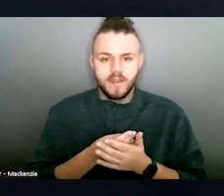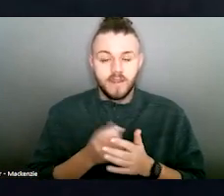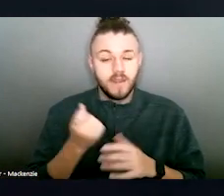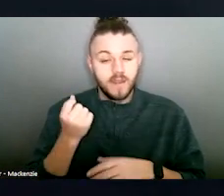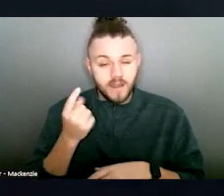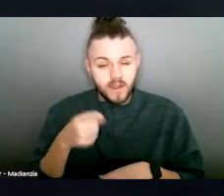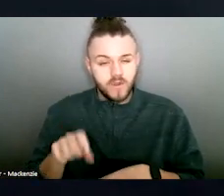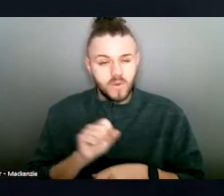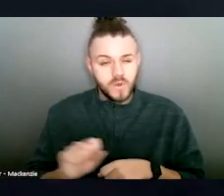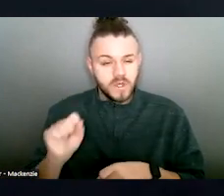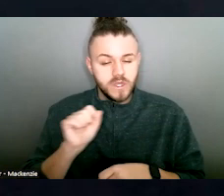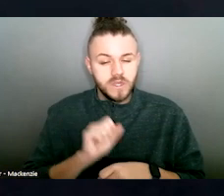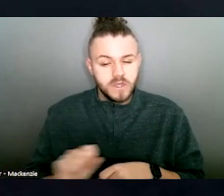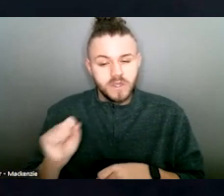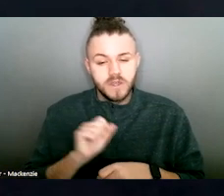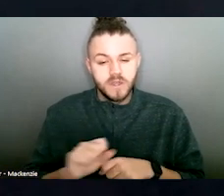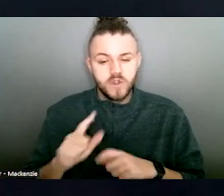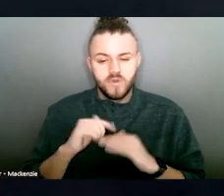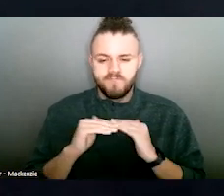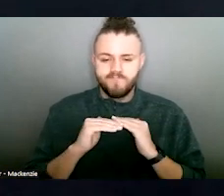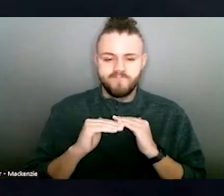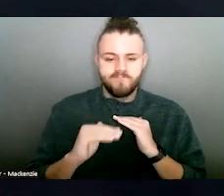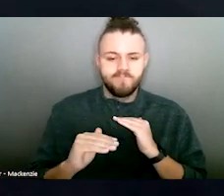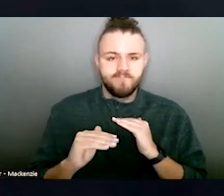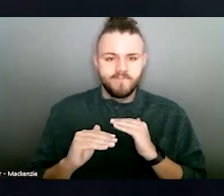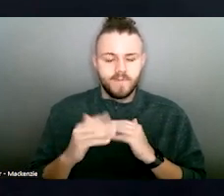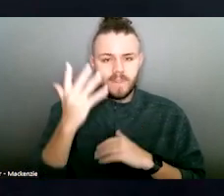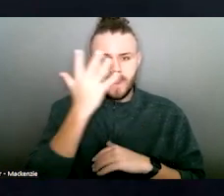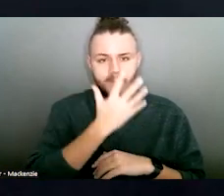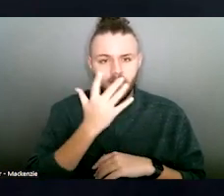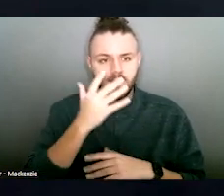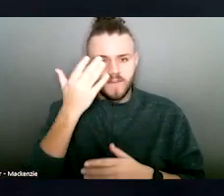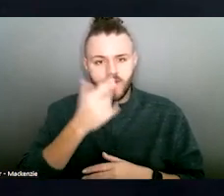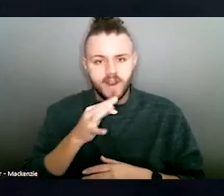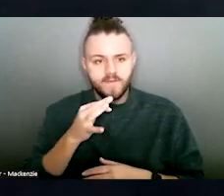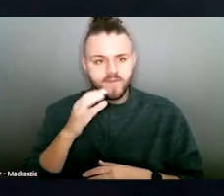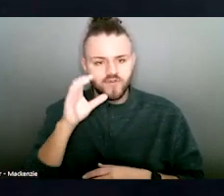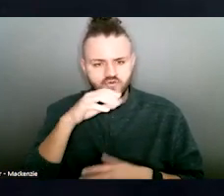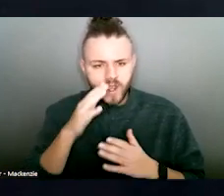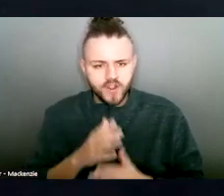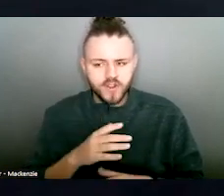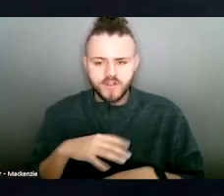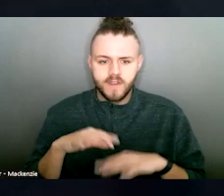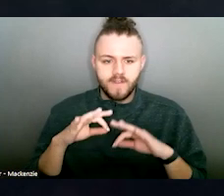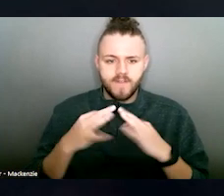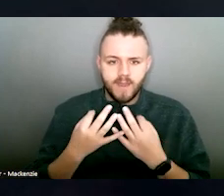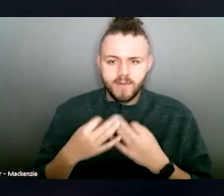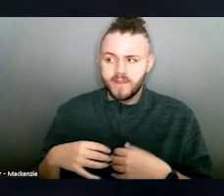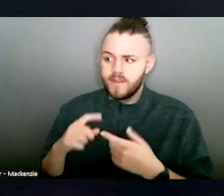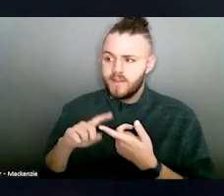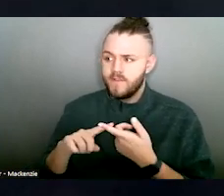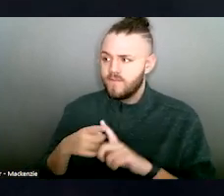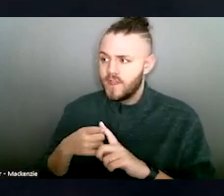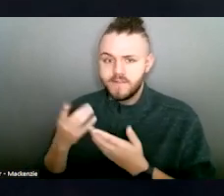hard to maintain appearances in front of strangers, family, and friends, because you don't want them to know